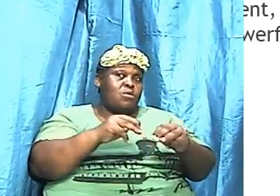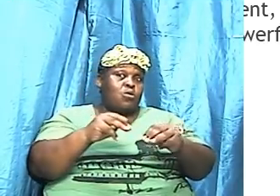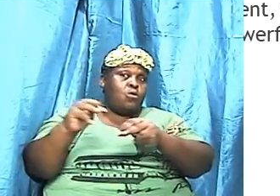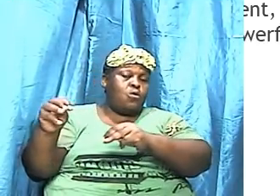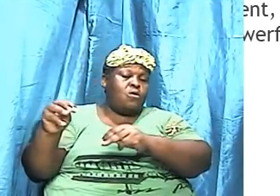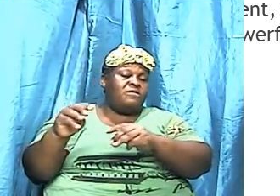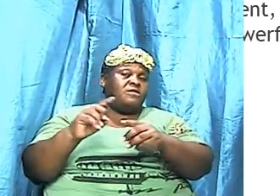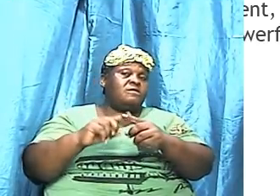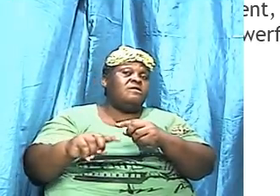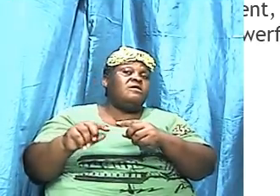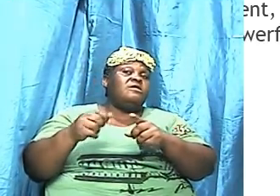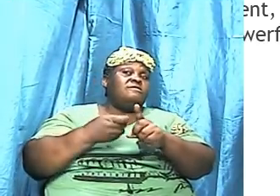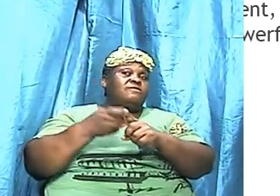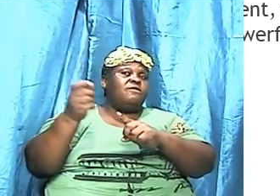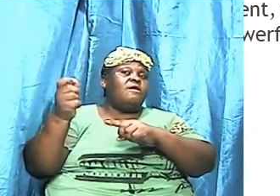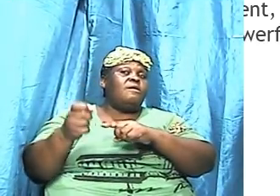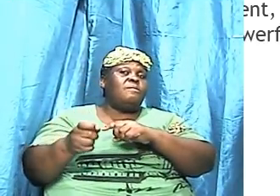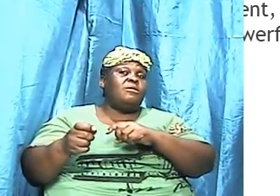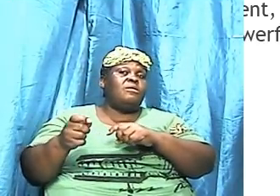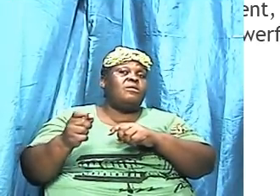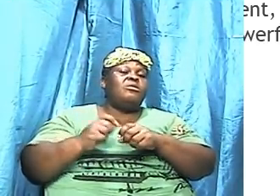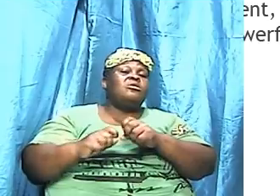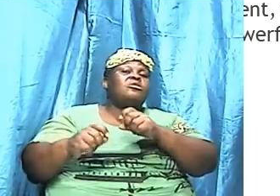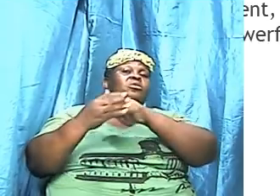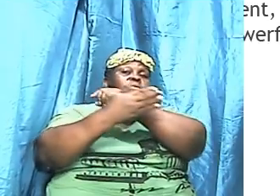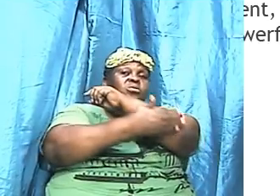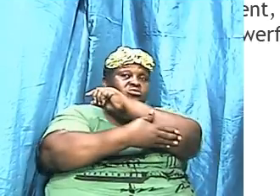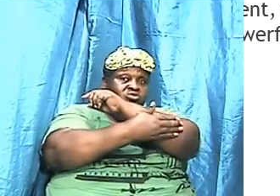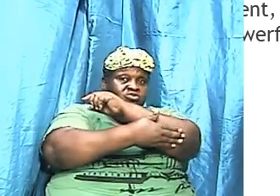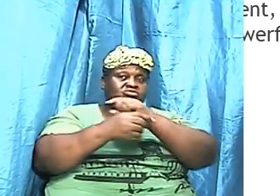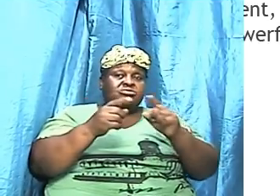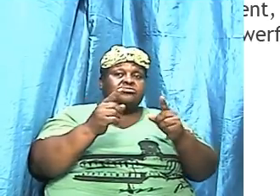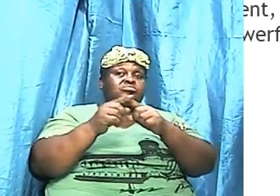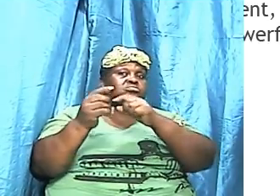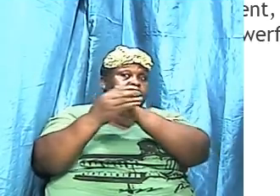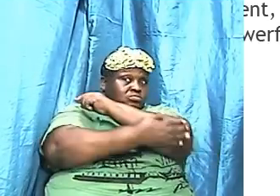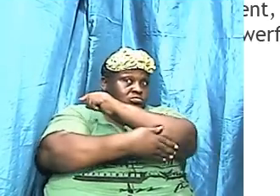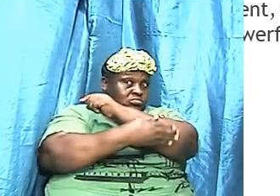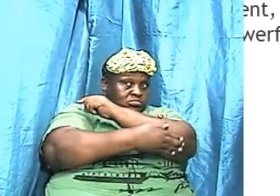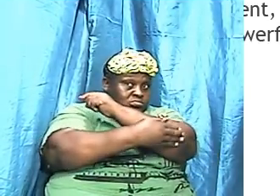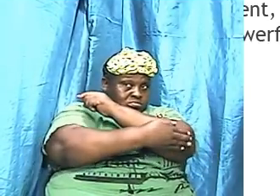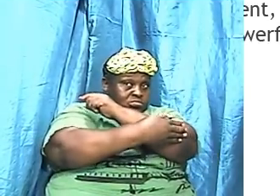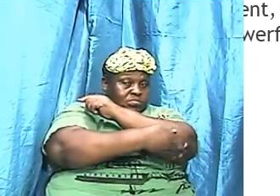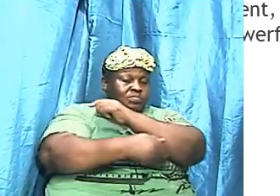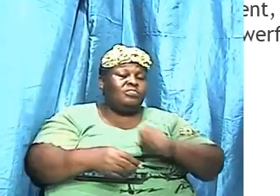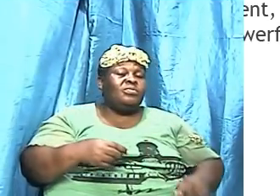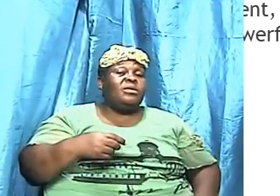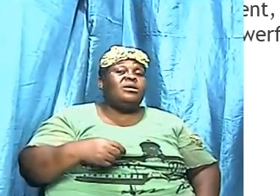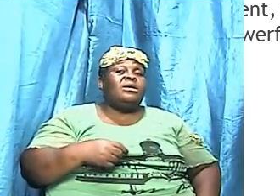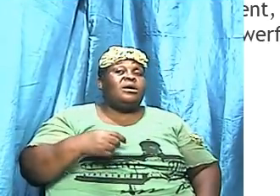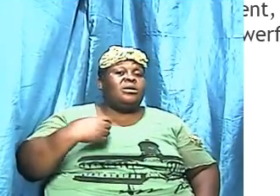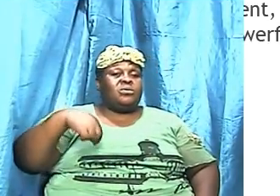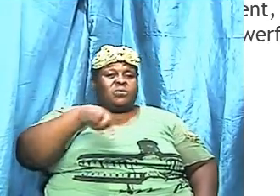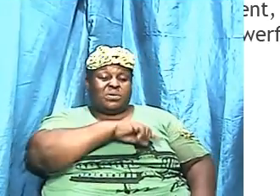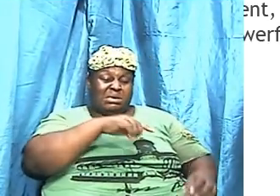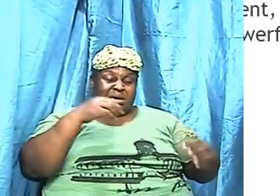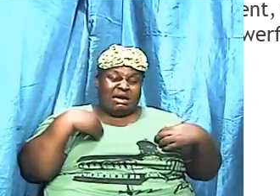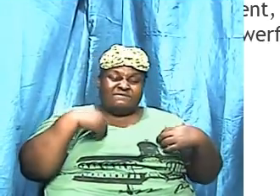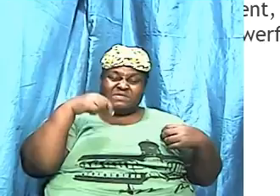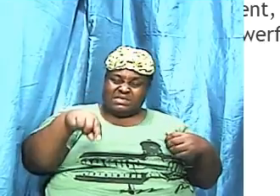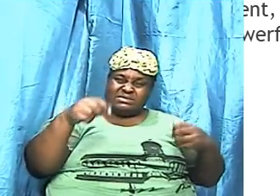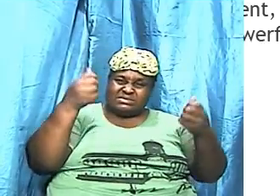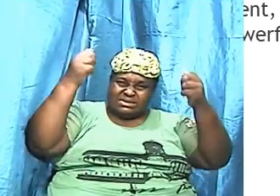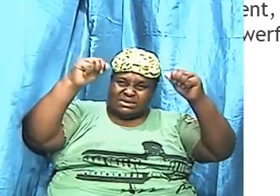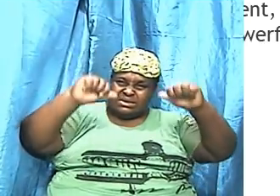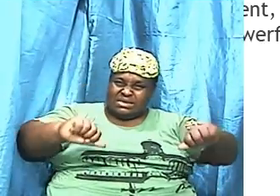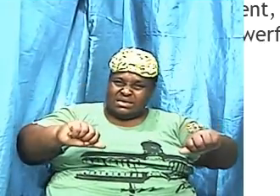country to country. And we have this ability and